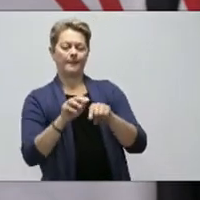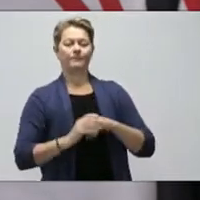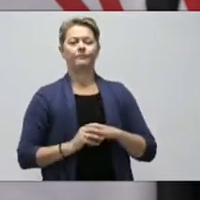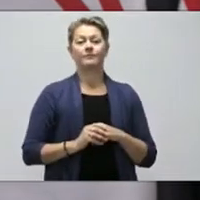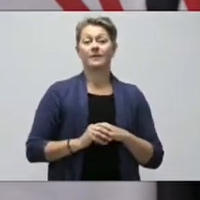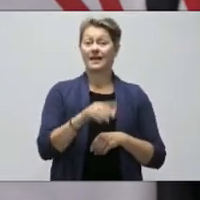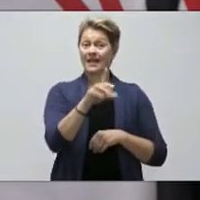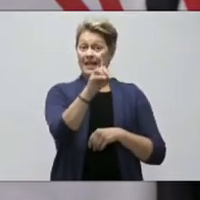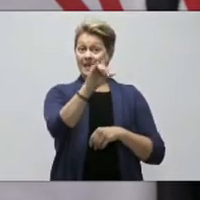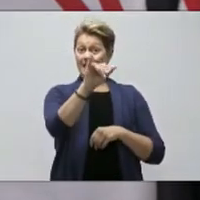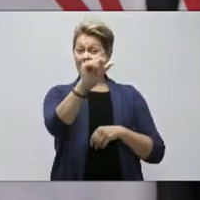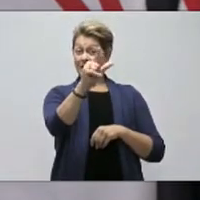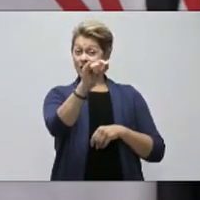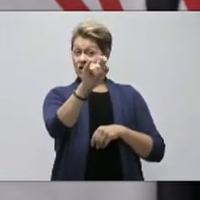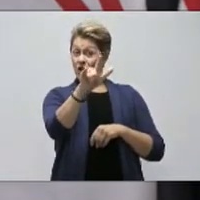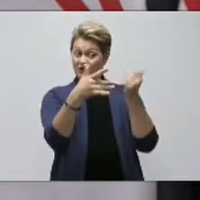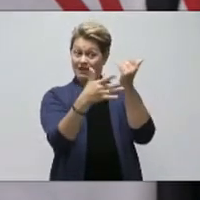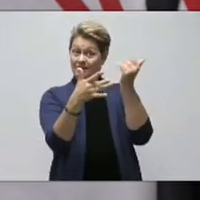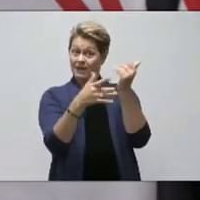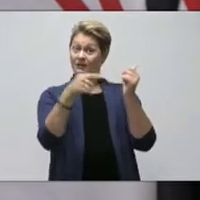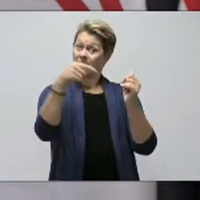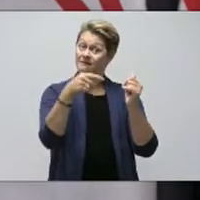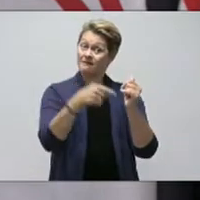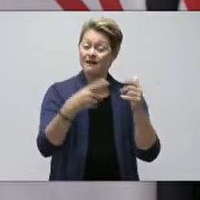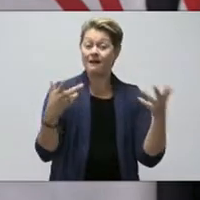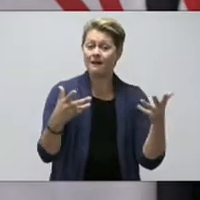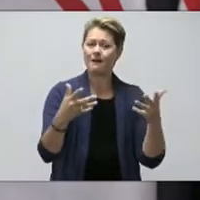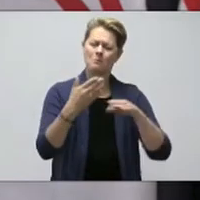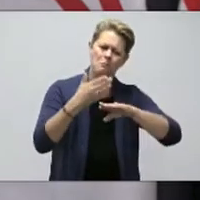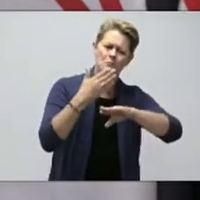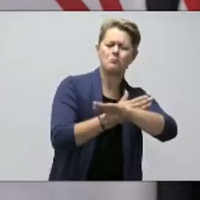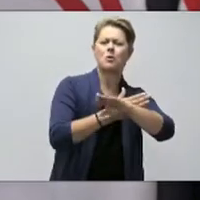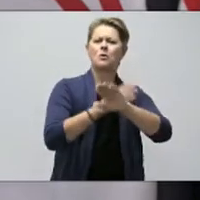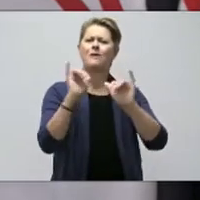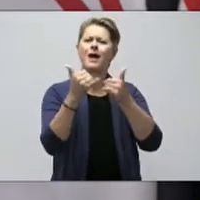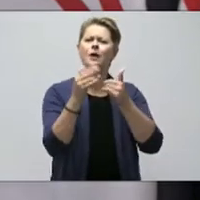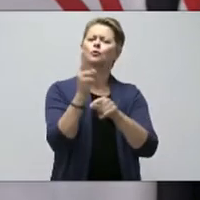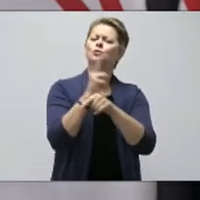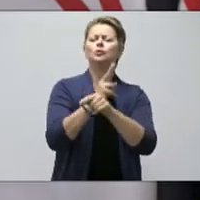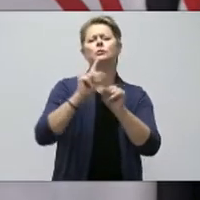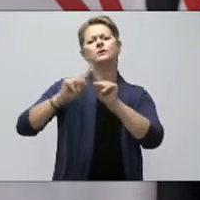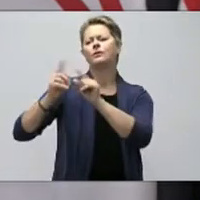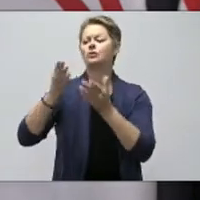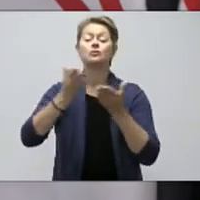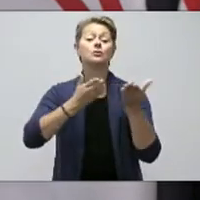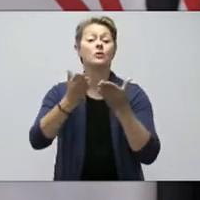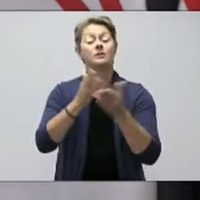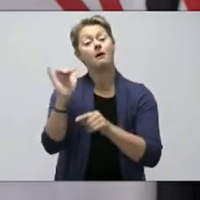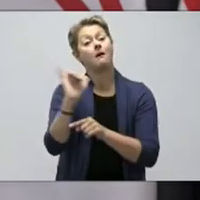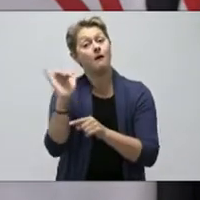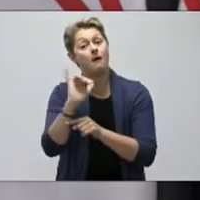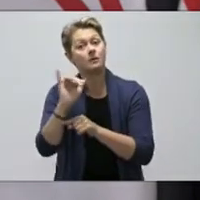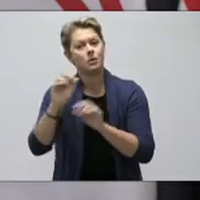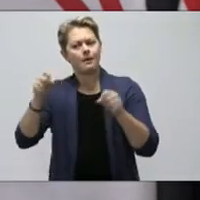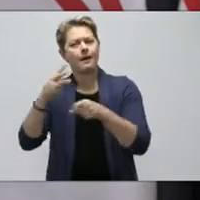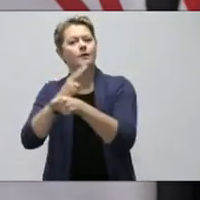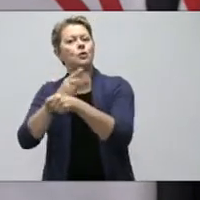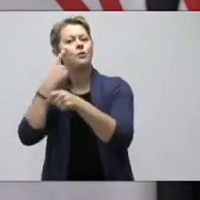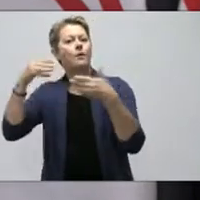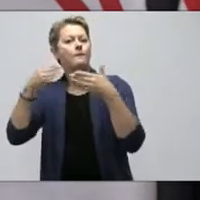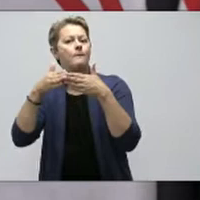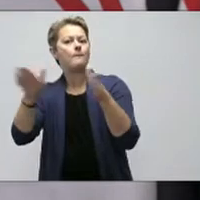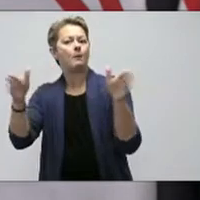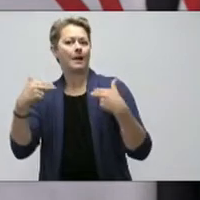technologies can not only improve how we access services, but can be an effective tool in public health. As Dr.